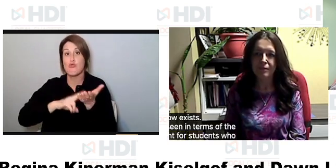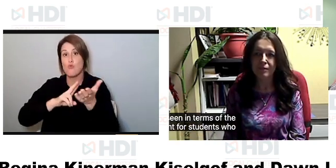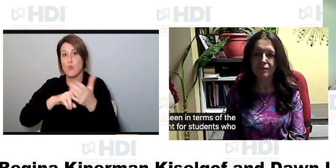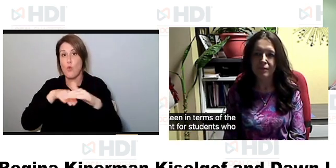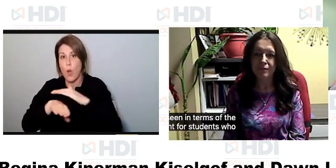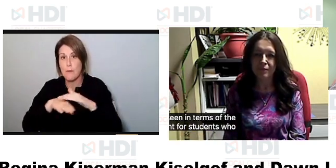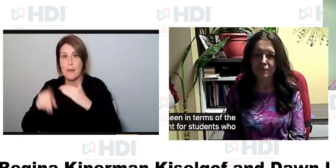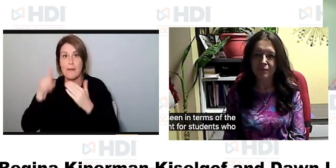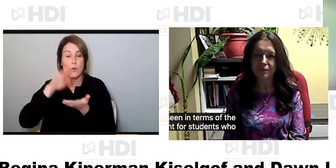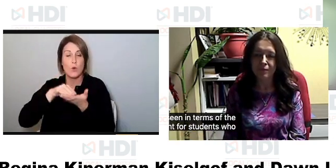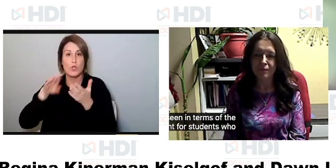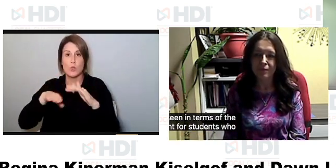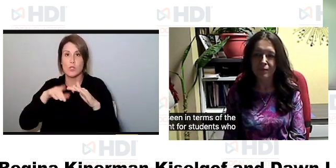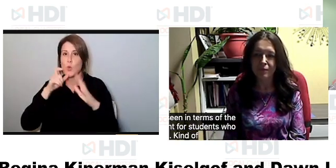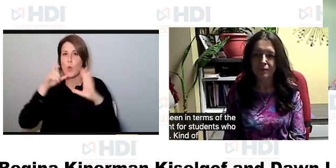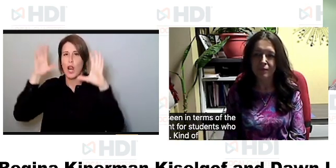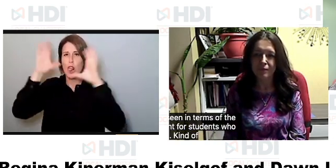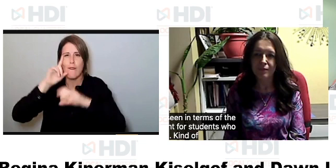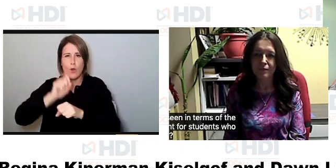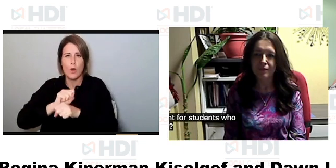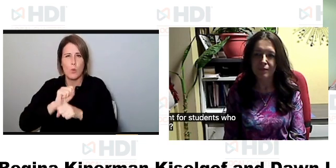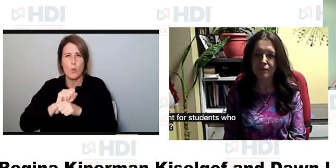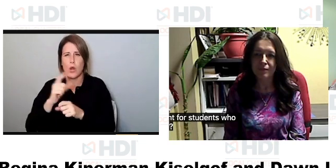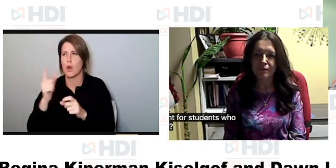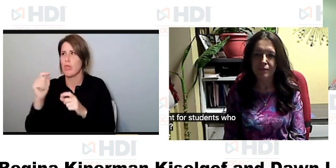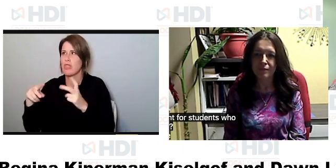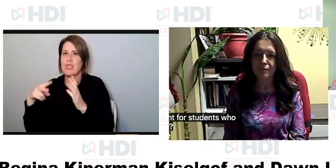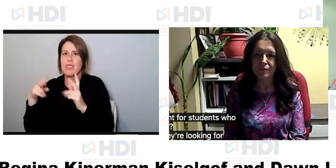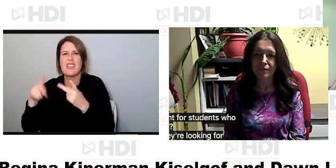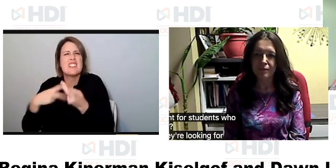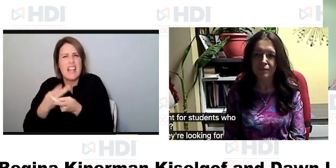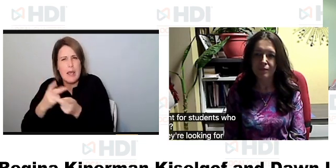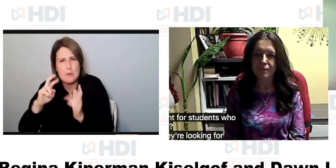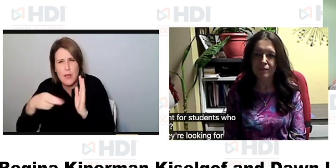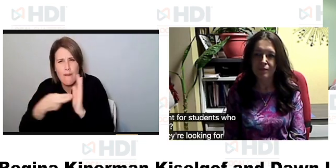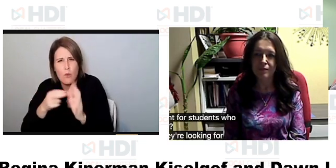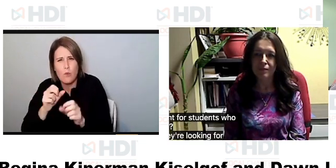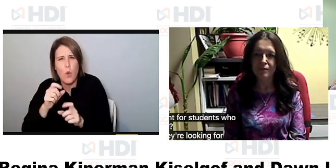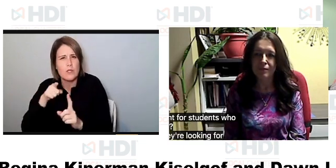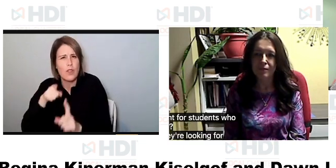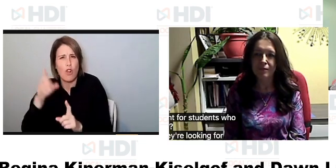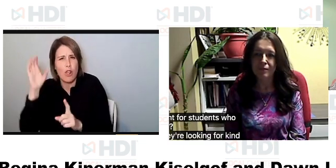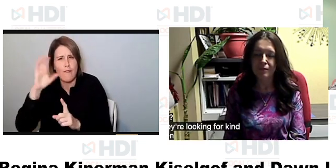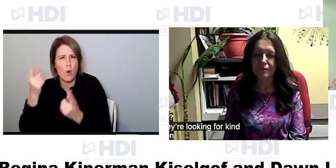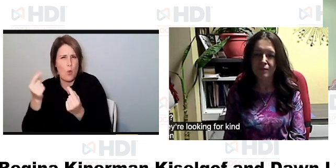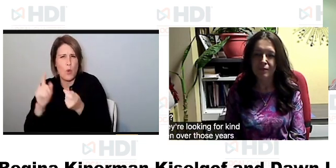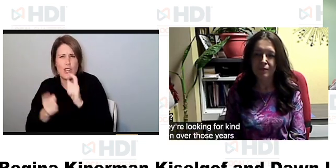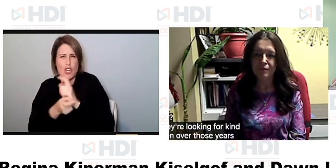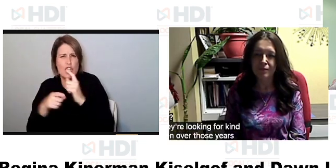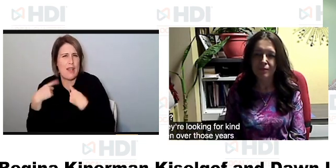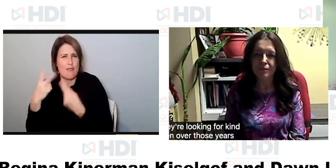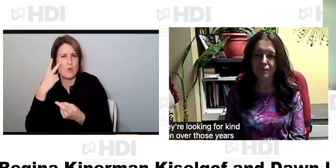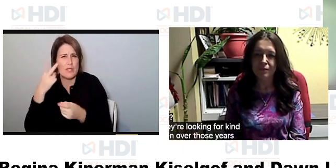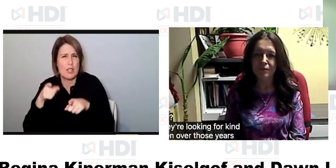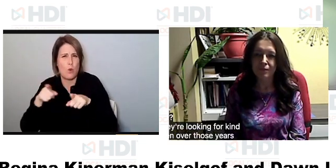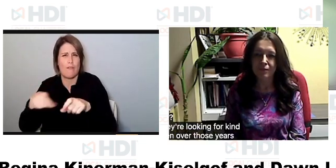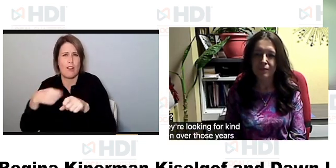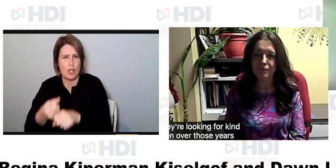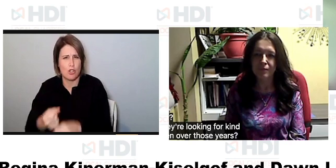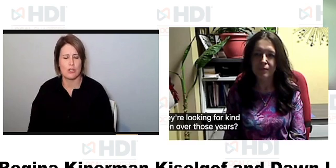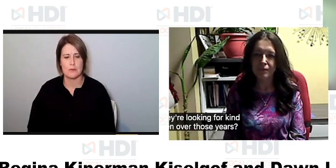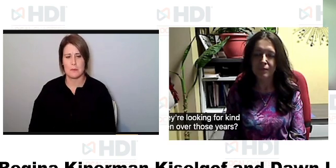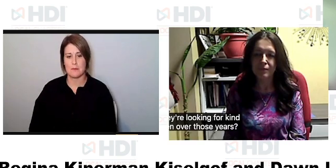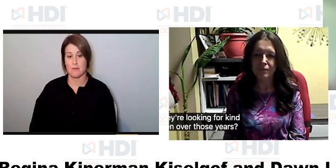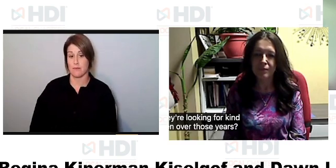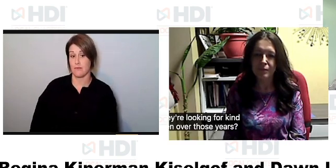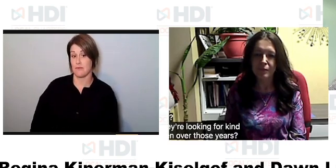for work kind of what types of roles they're looking for um kind of what changes have you seen over those years well i